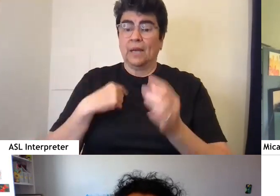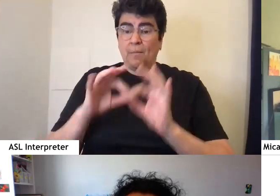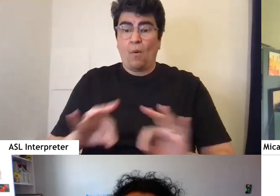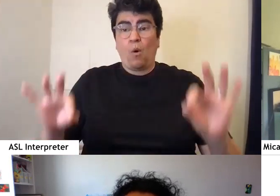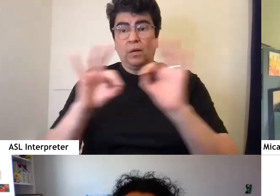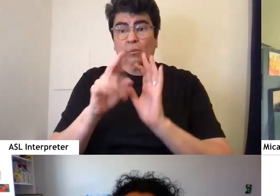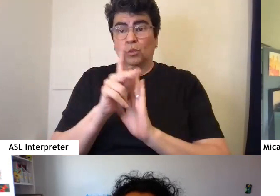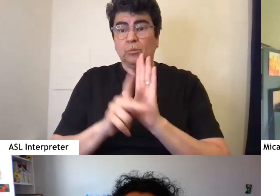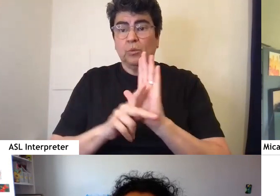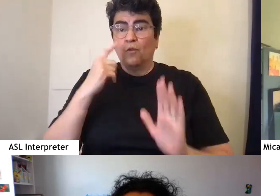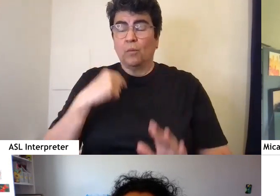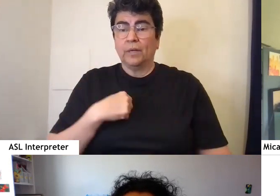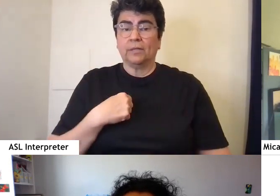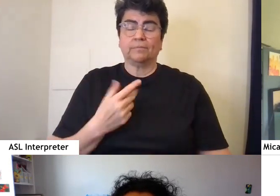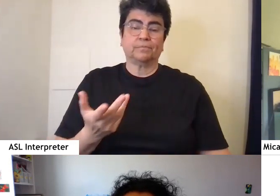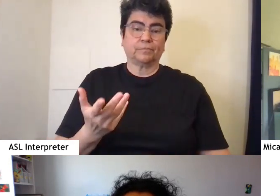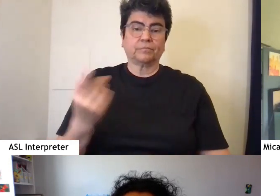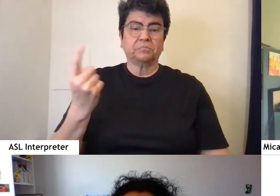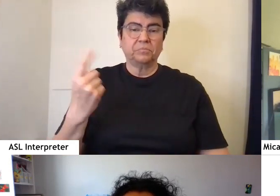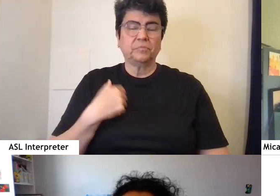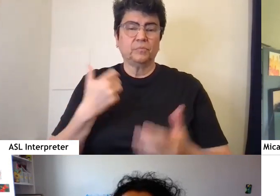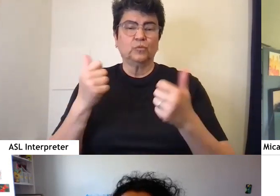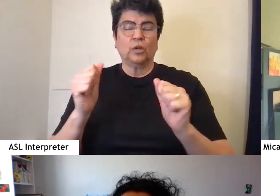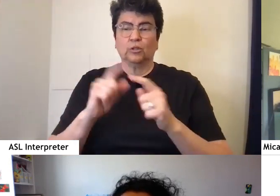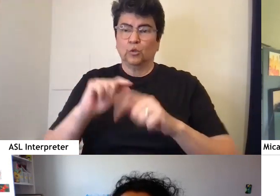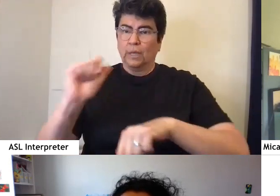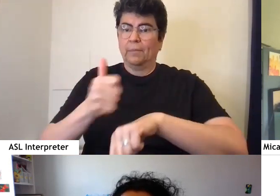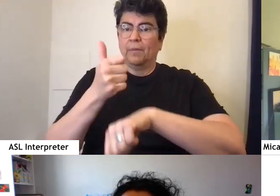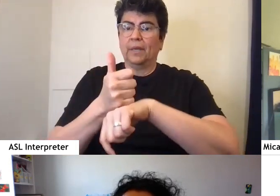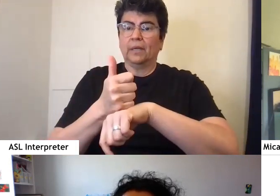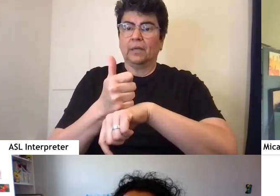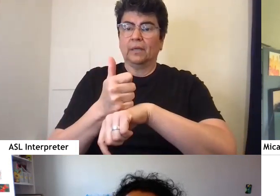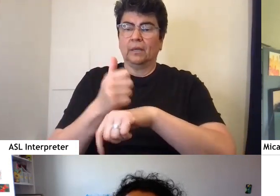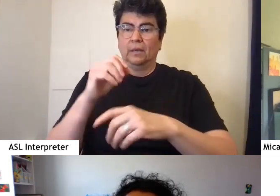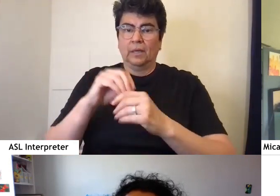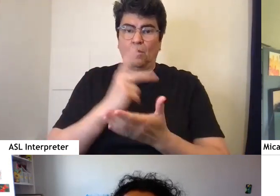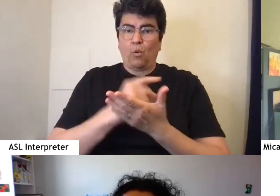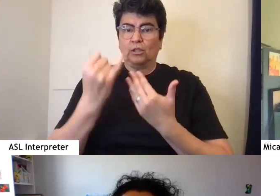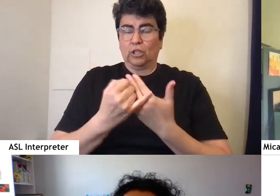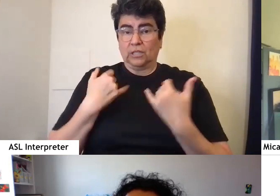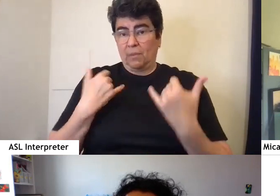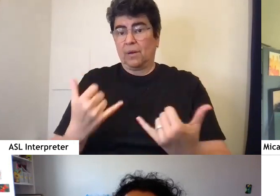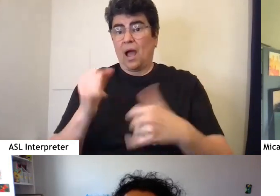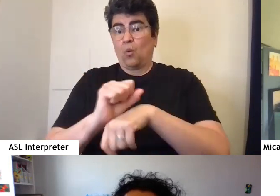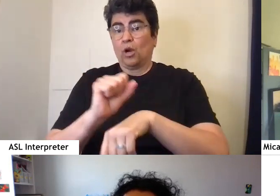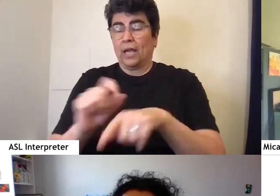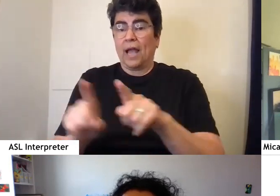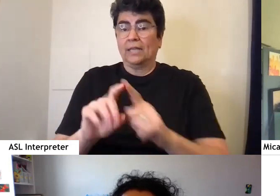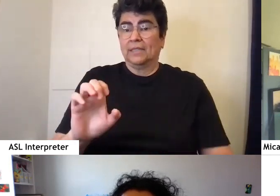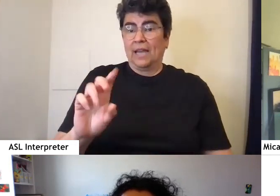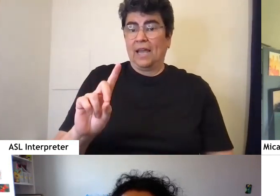to me, and is something that I'm trying to implement in projects that I'm now working on as an editor